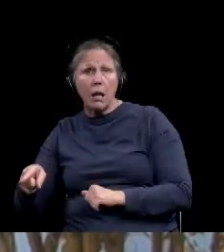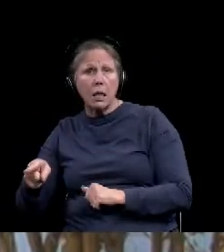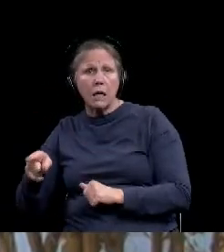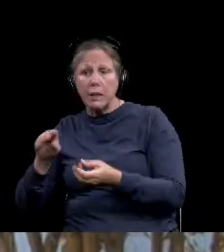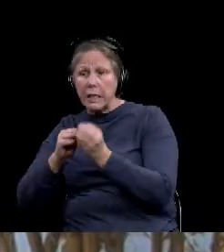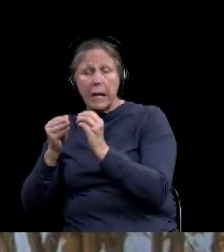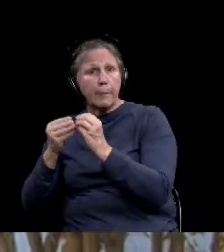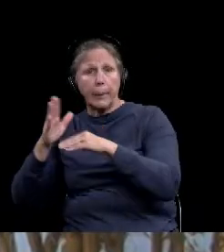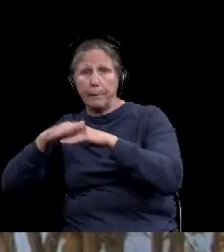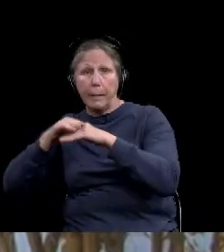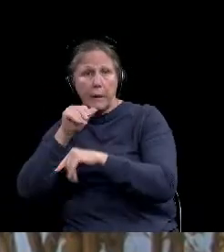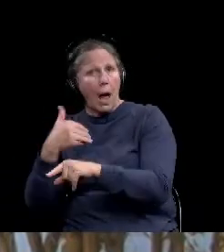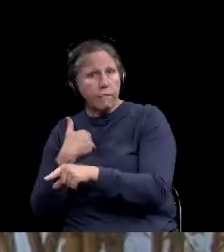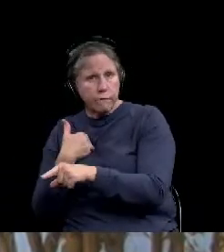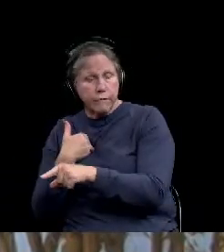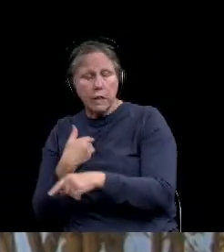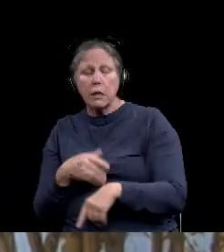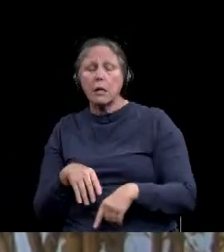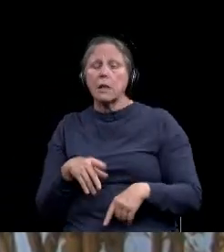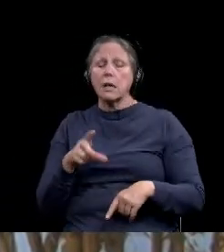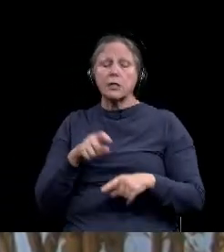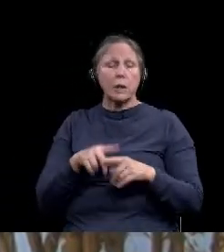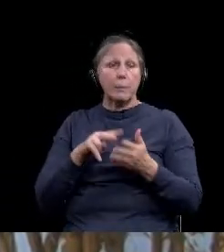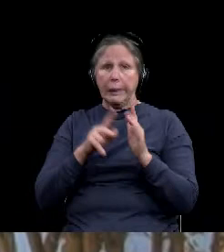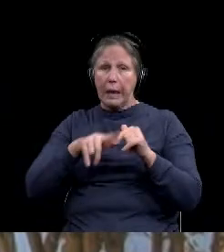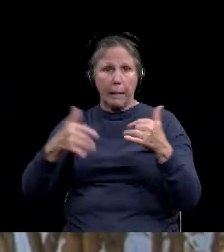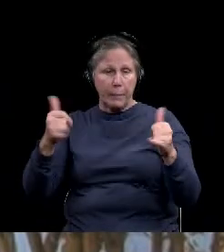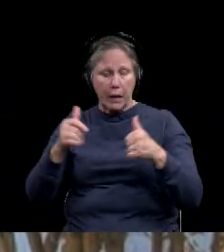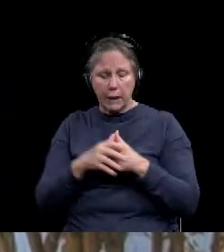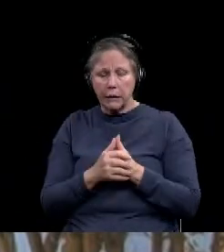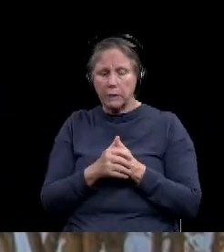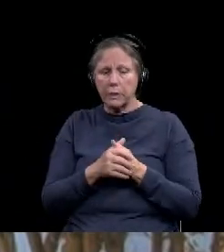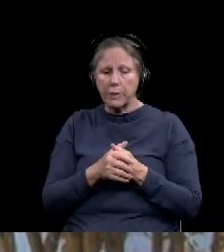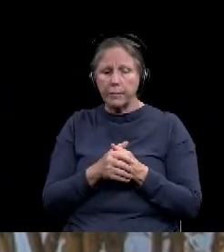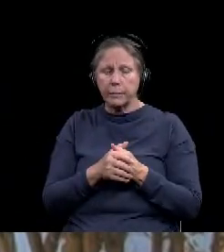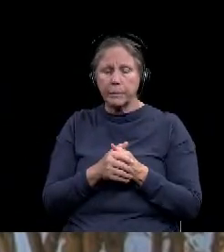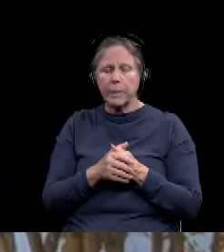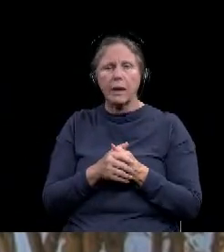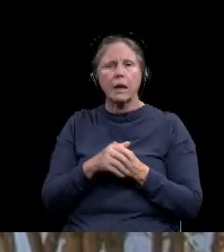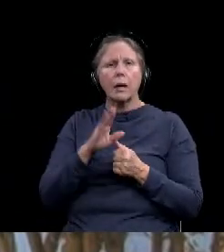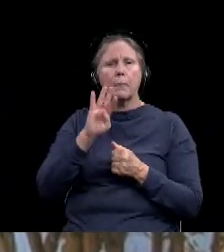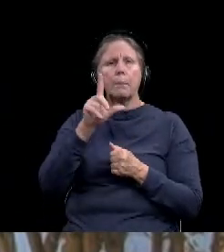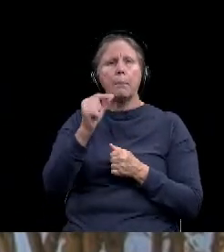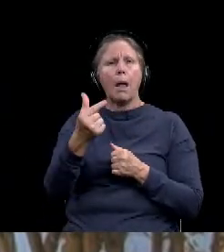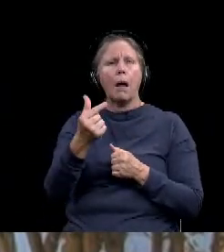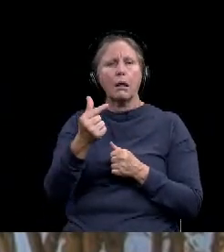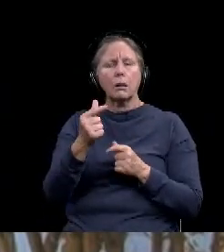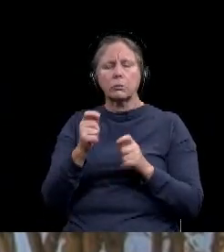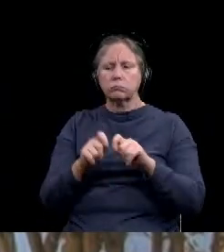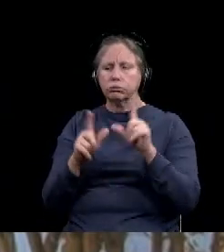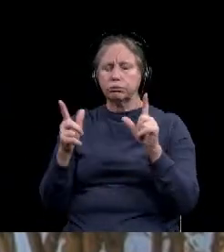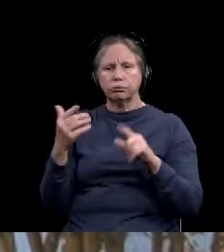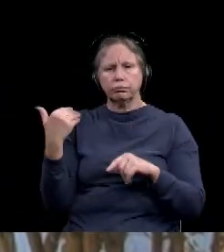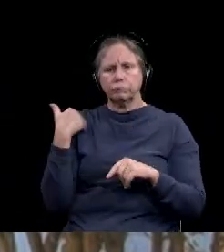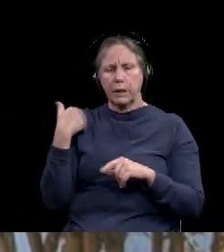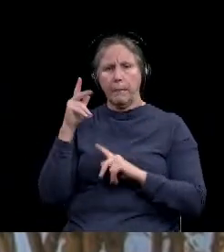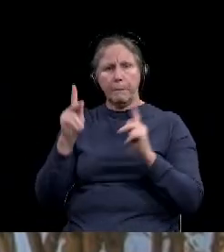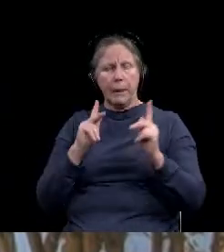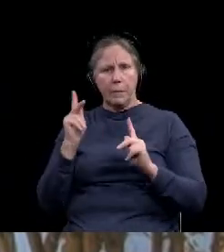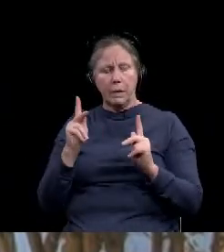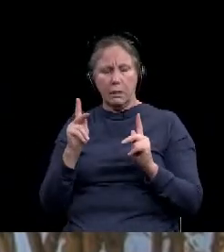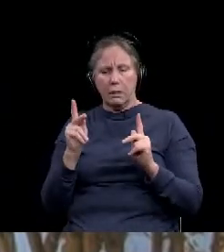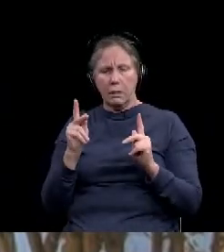and play it safely. And, um, there was a, uh, there was a blog that, uh, posted very early on that a lot of people